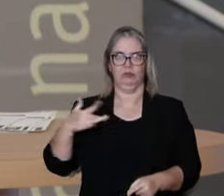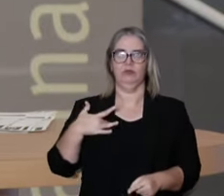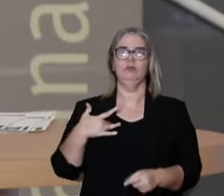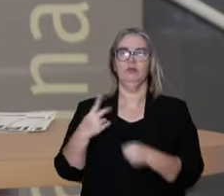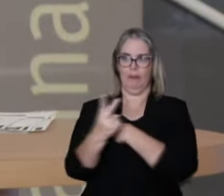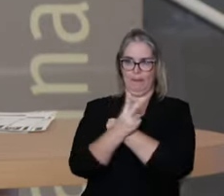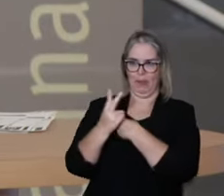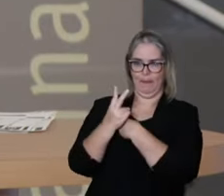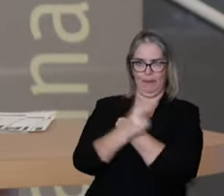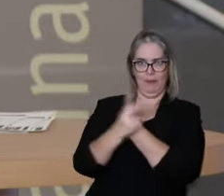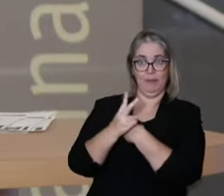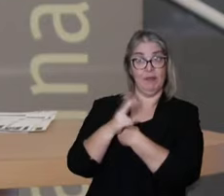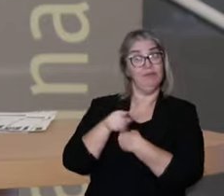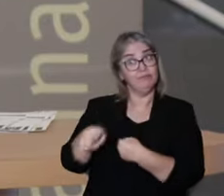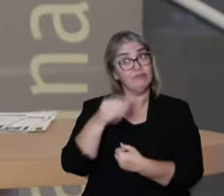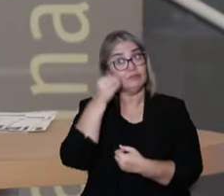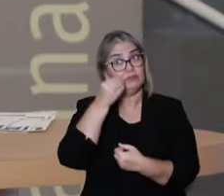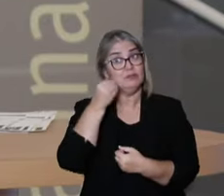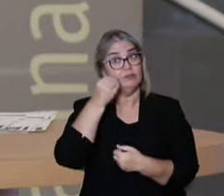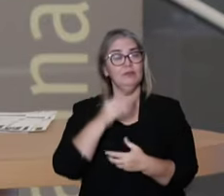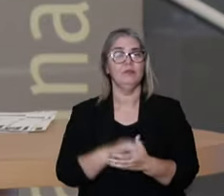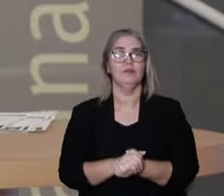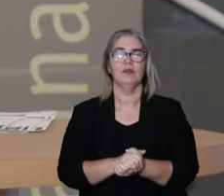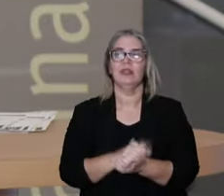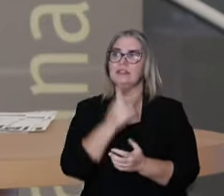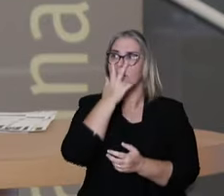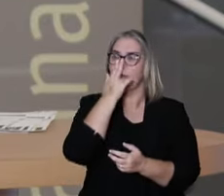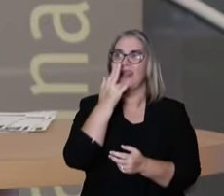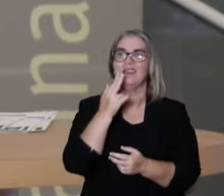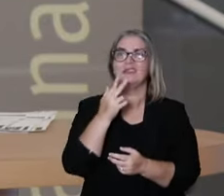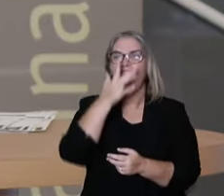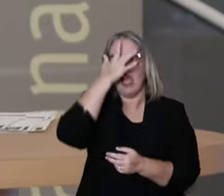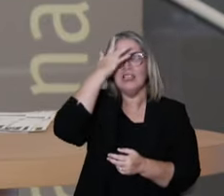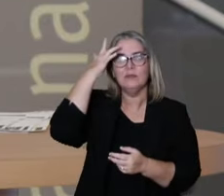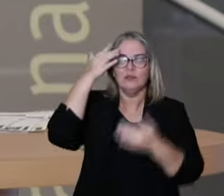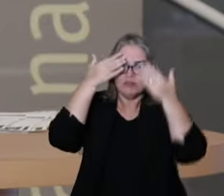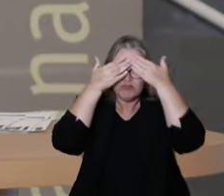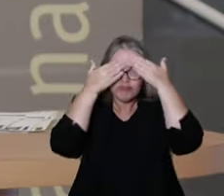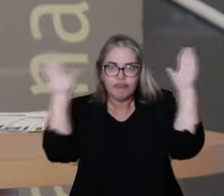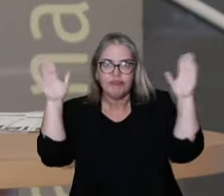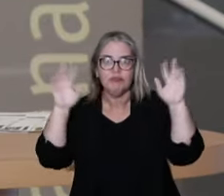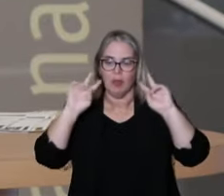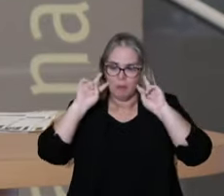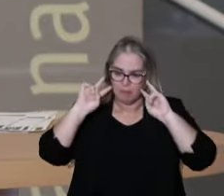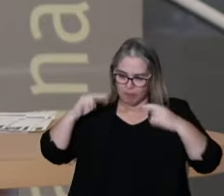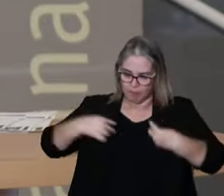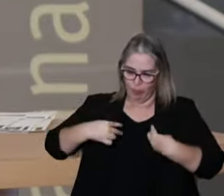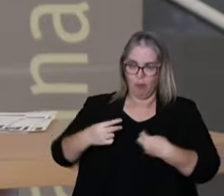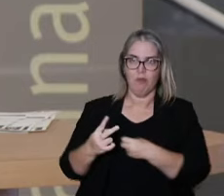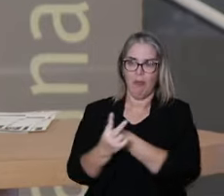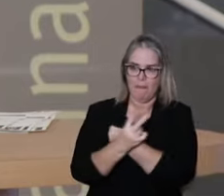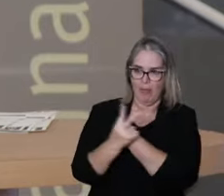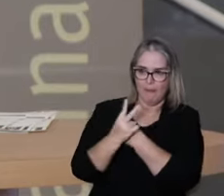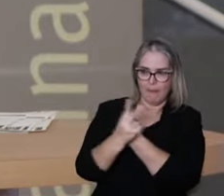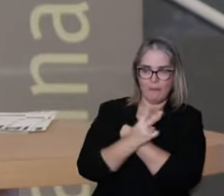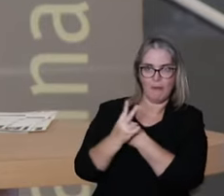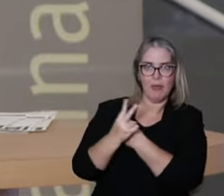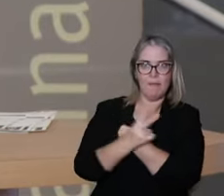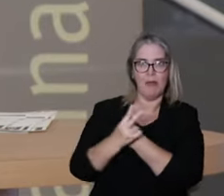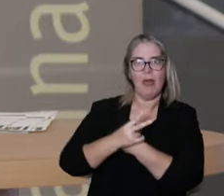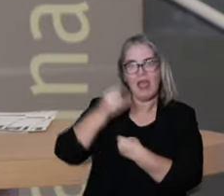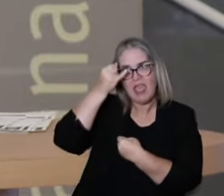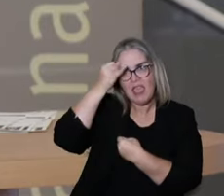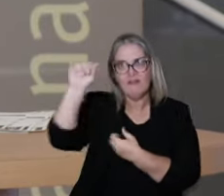activities. this type of experience of betting on the self-care, on self-knowledge.